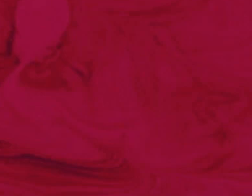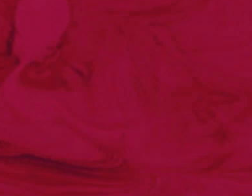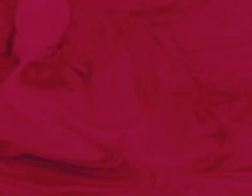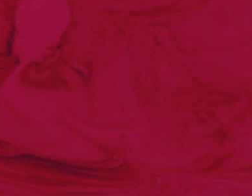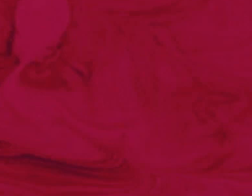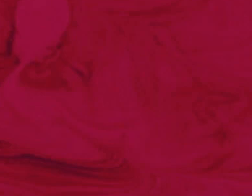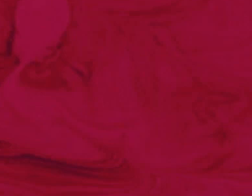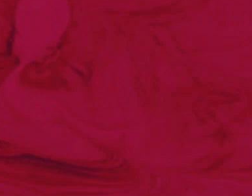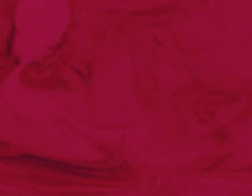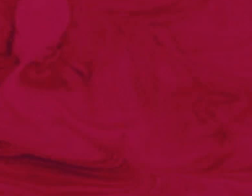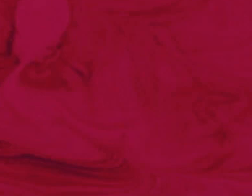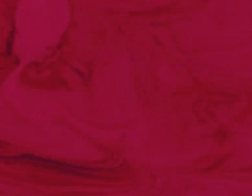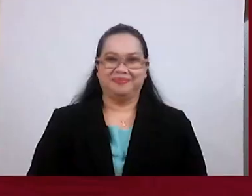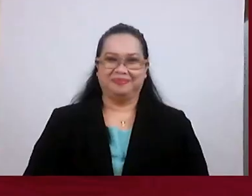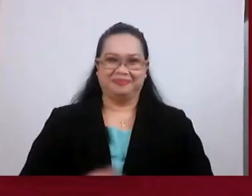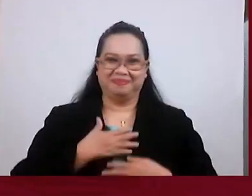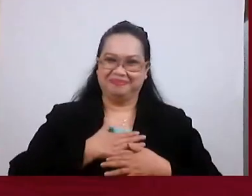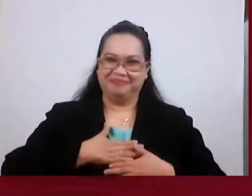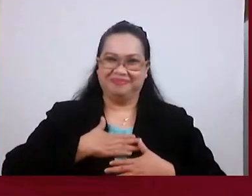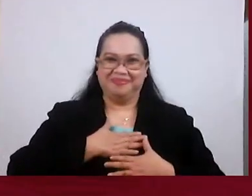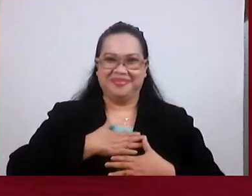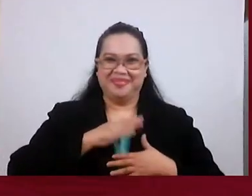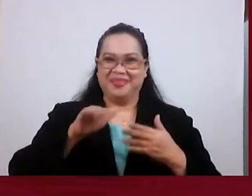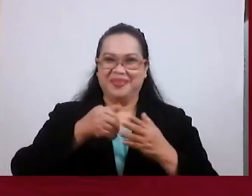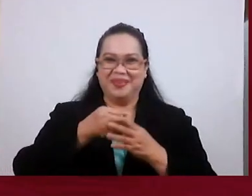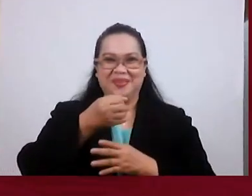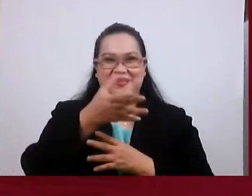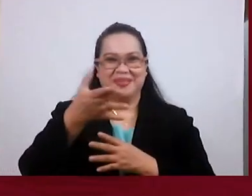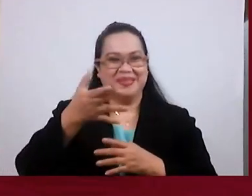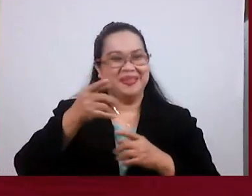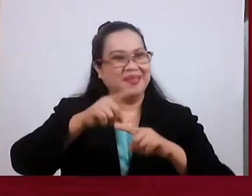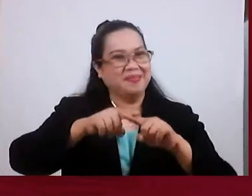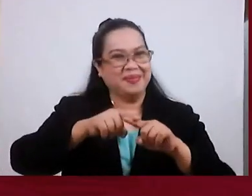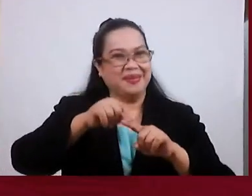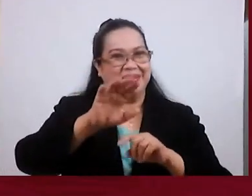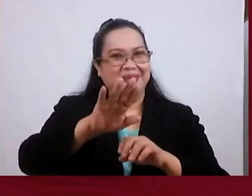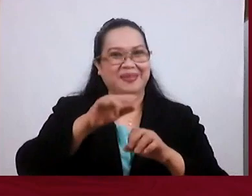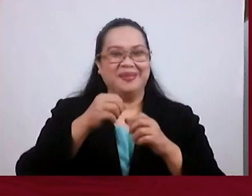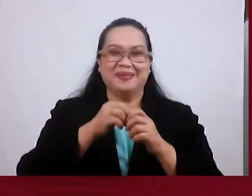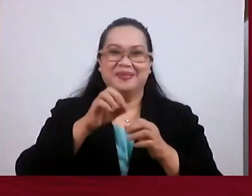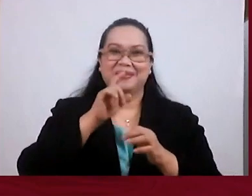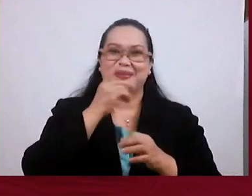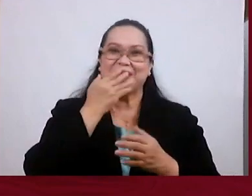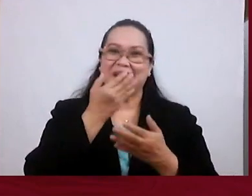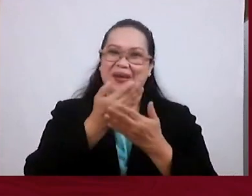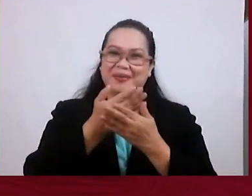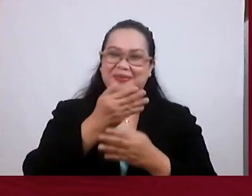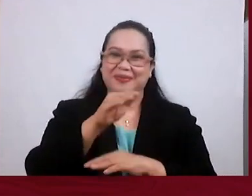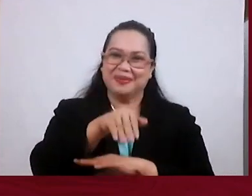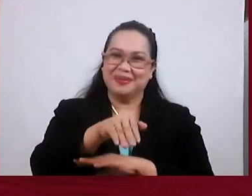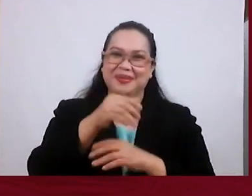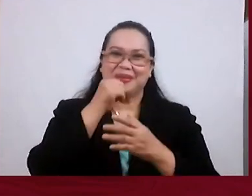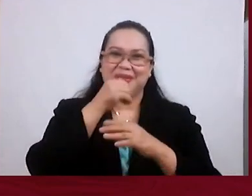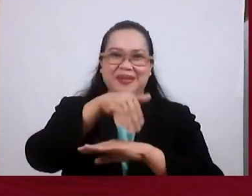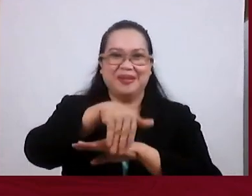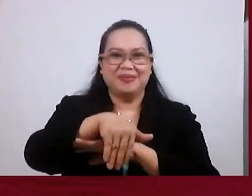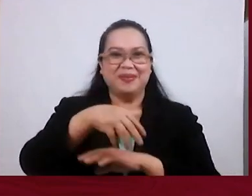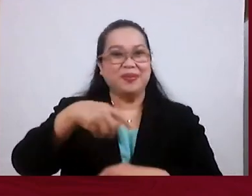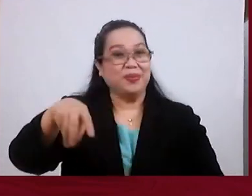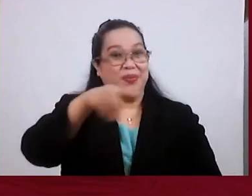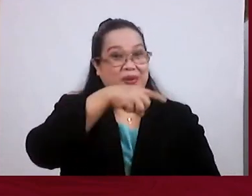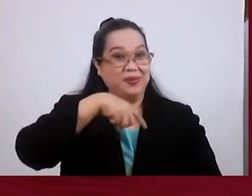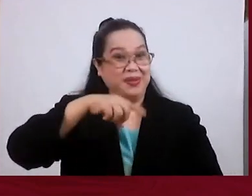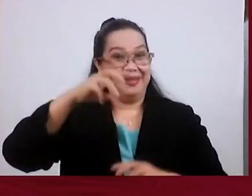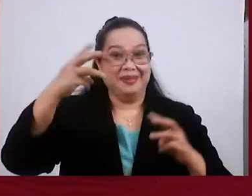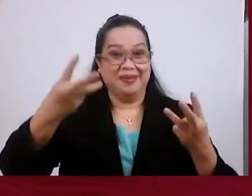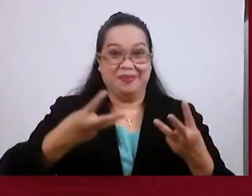A pleasant day to all of you, and depending on your time zone, again, it could be good afternoon or good evening. We welcome